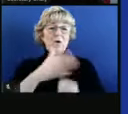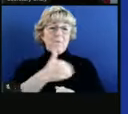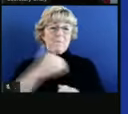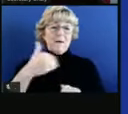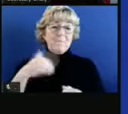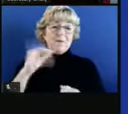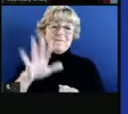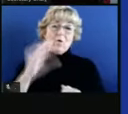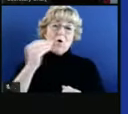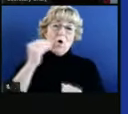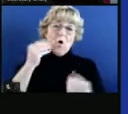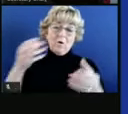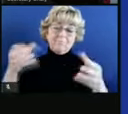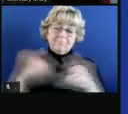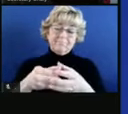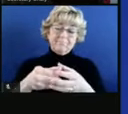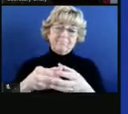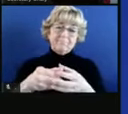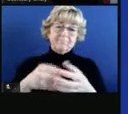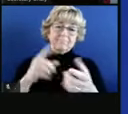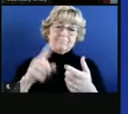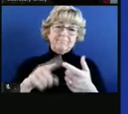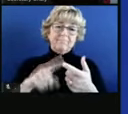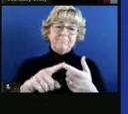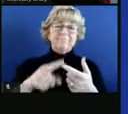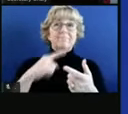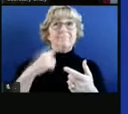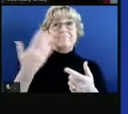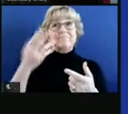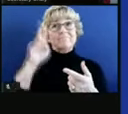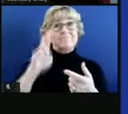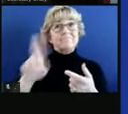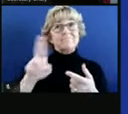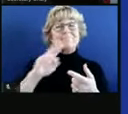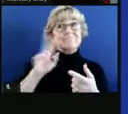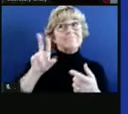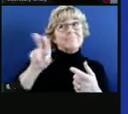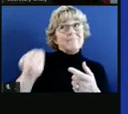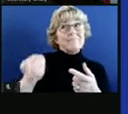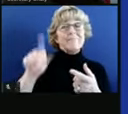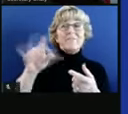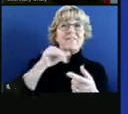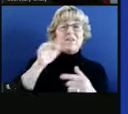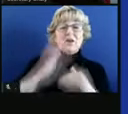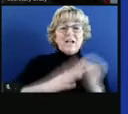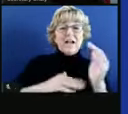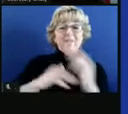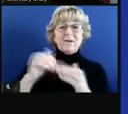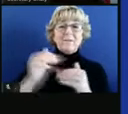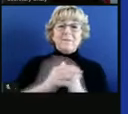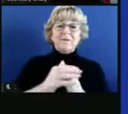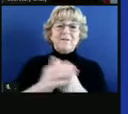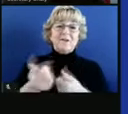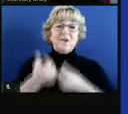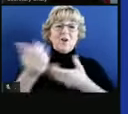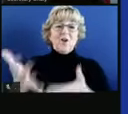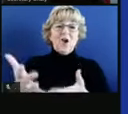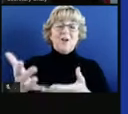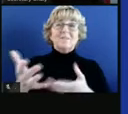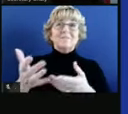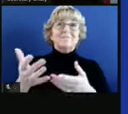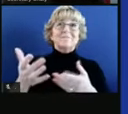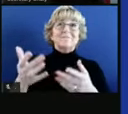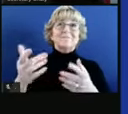your own household. Respectfully say no to anything that makes you uncomfortable, that causes you to gather,